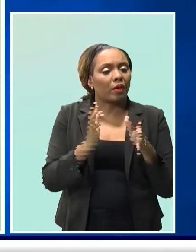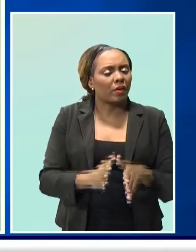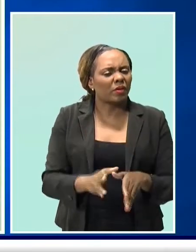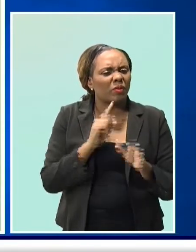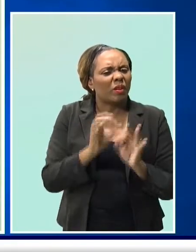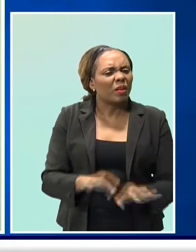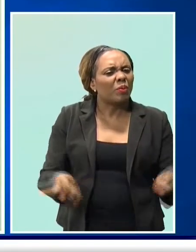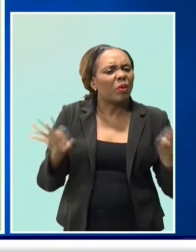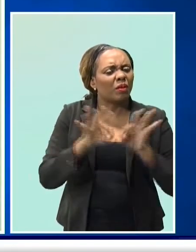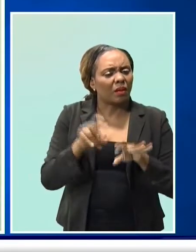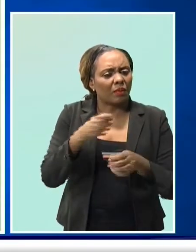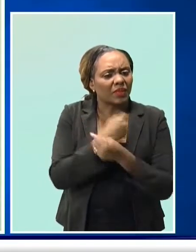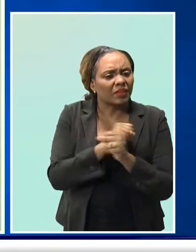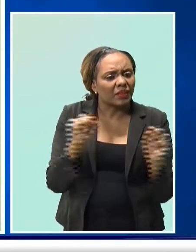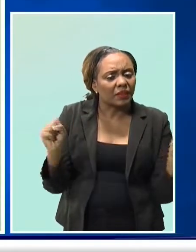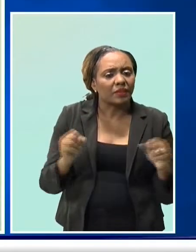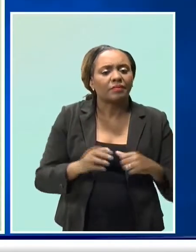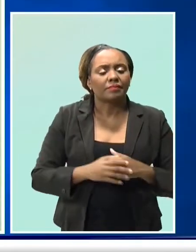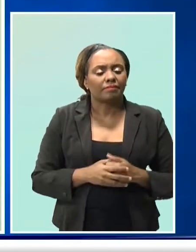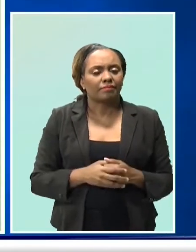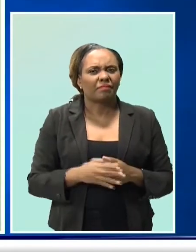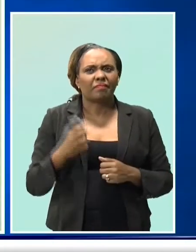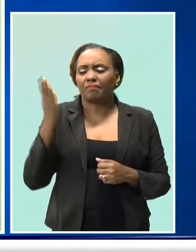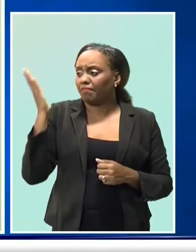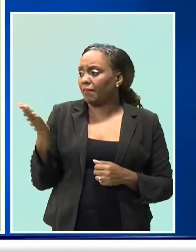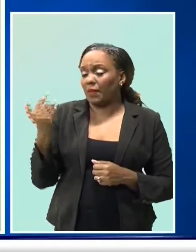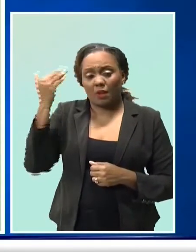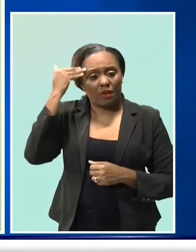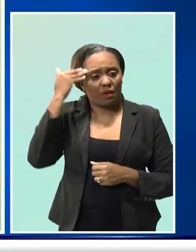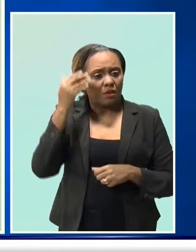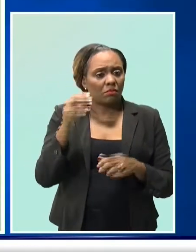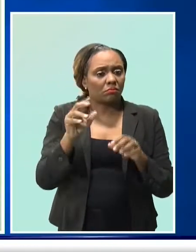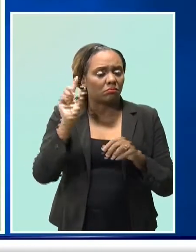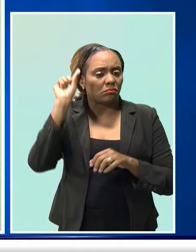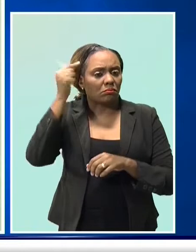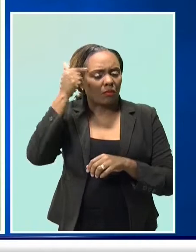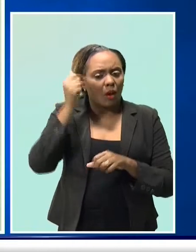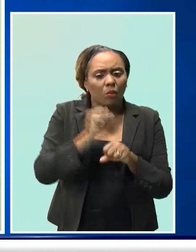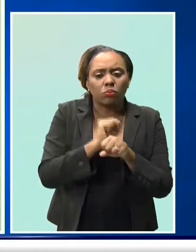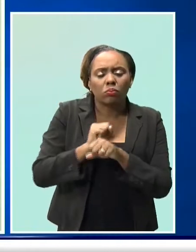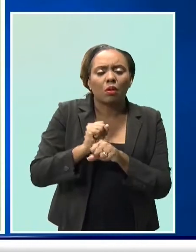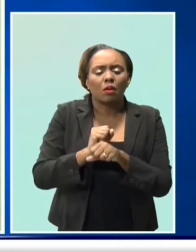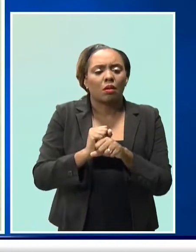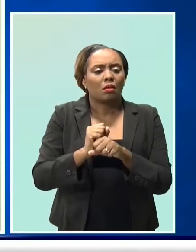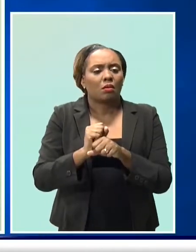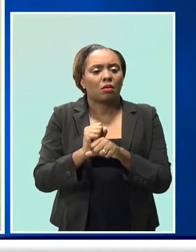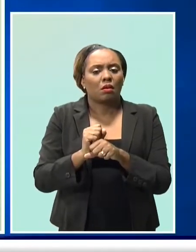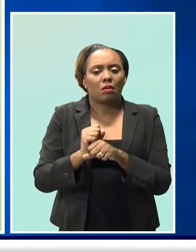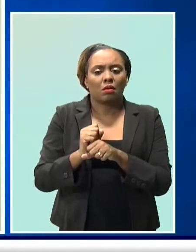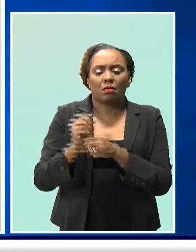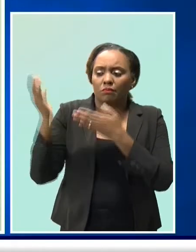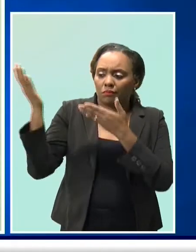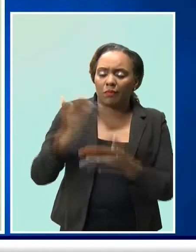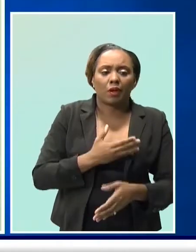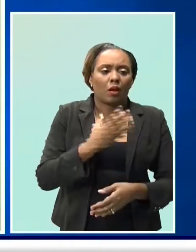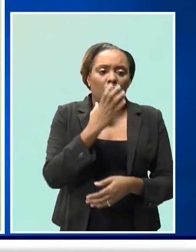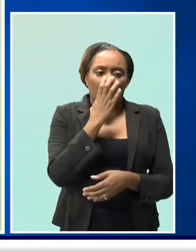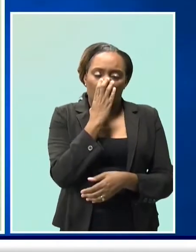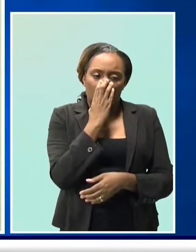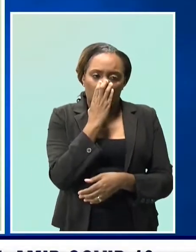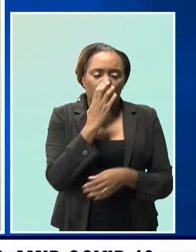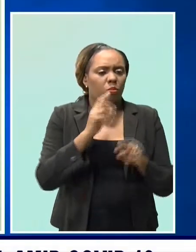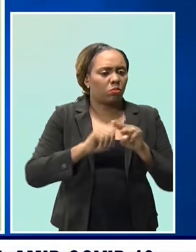and I'm sure the government is working on that, but it is very difficult to bring in and replace health care workers.